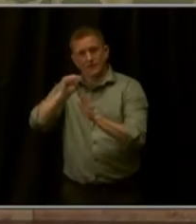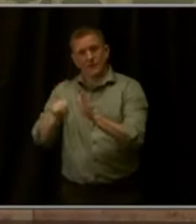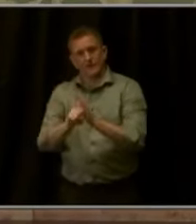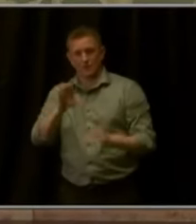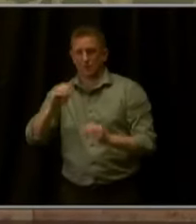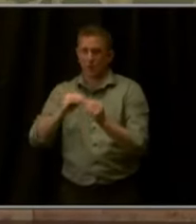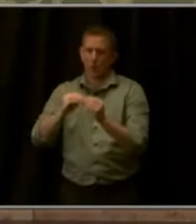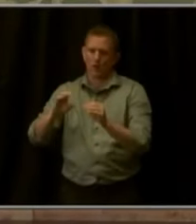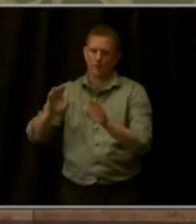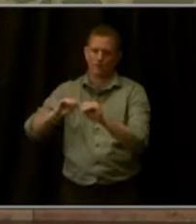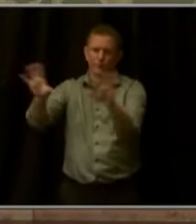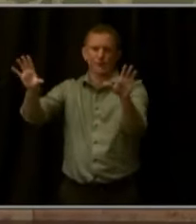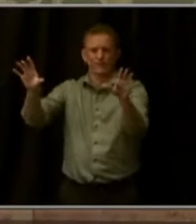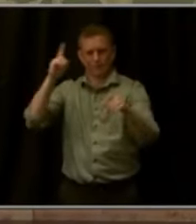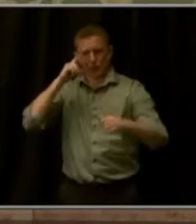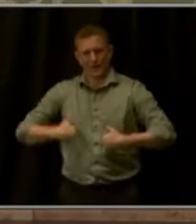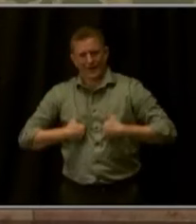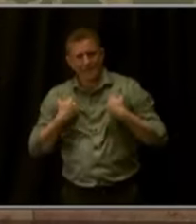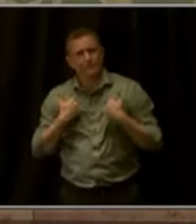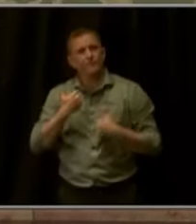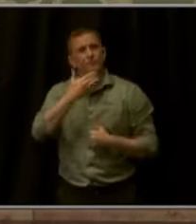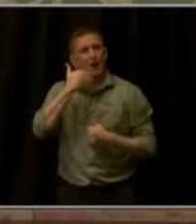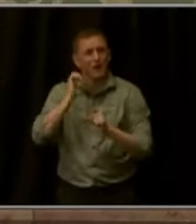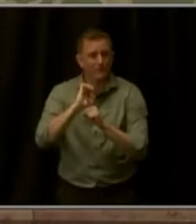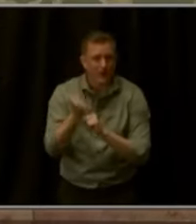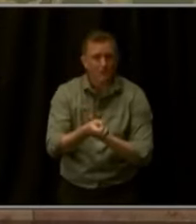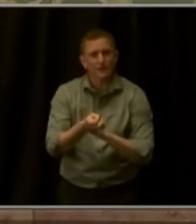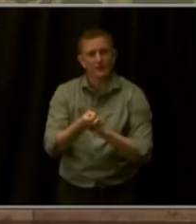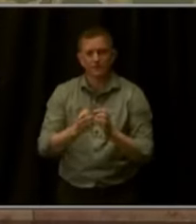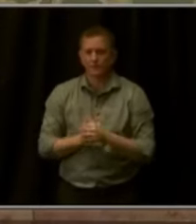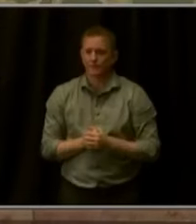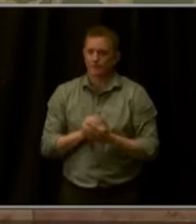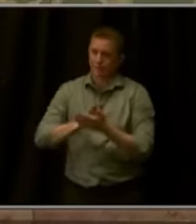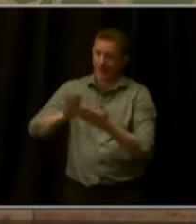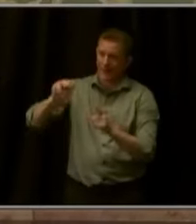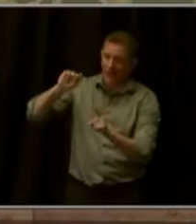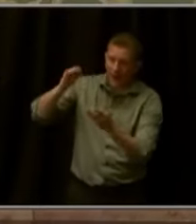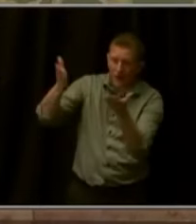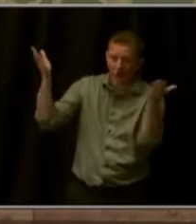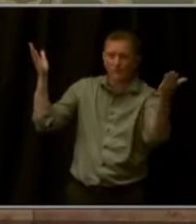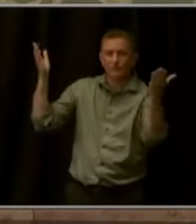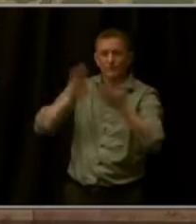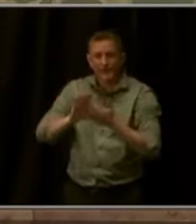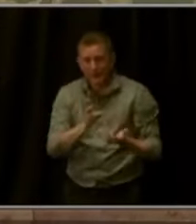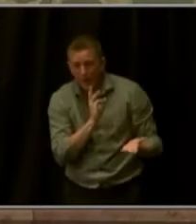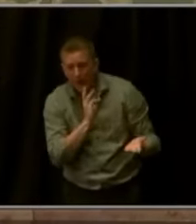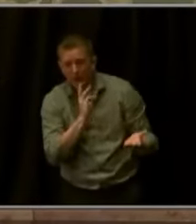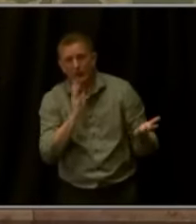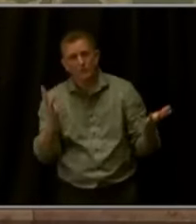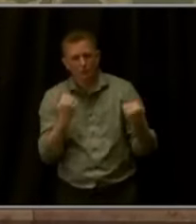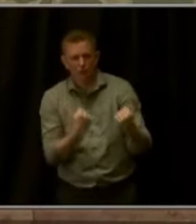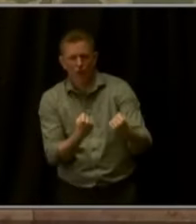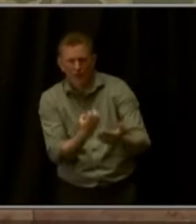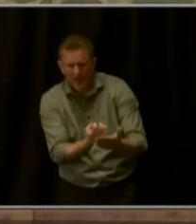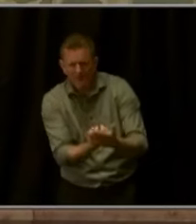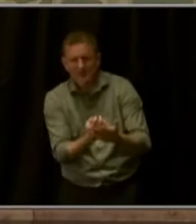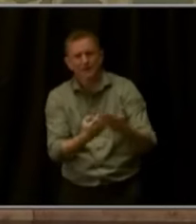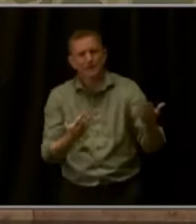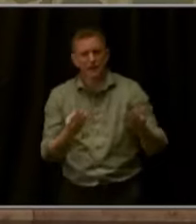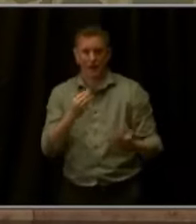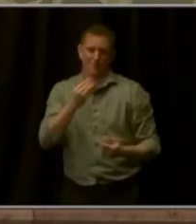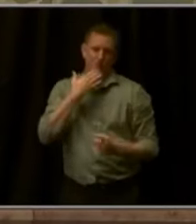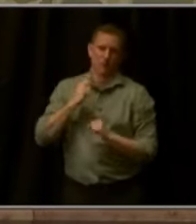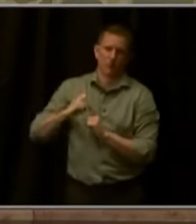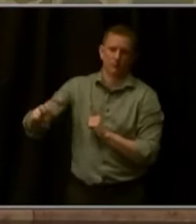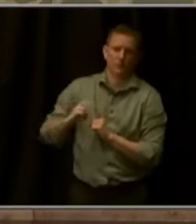a better environment, cleaner air and water, a strong economy, and better transportation. The real-life